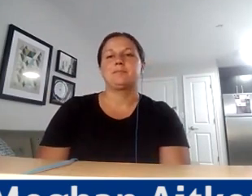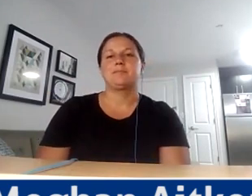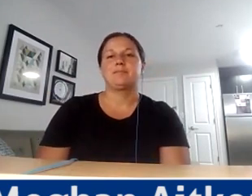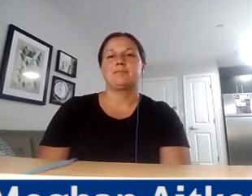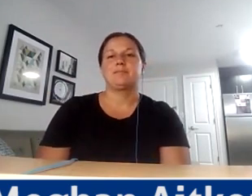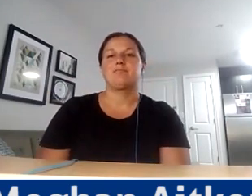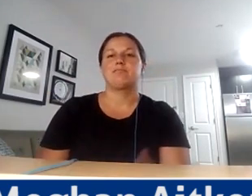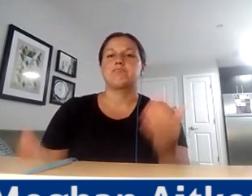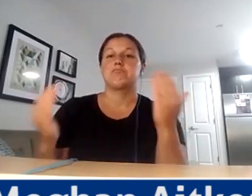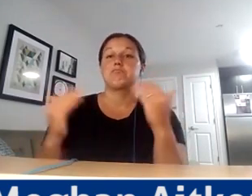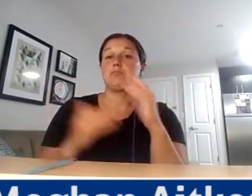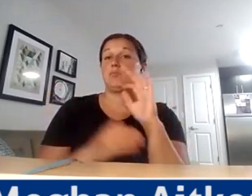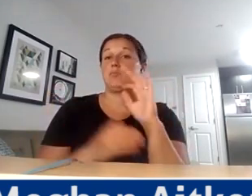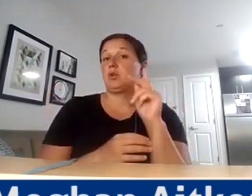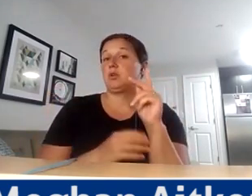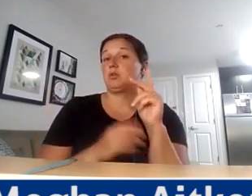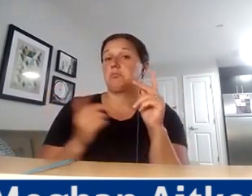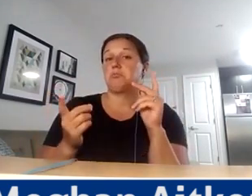Kate, Rick, any other